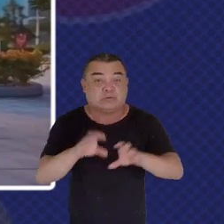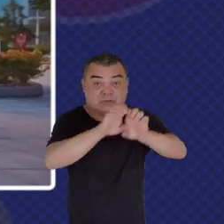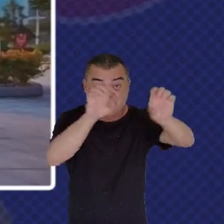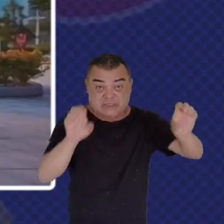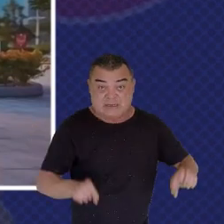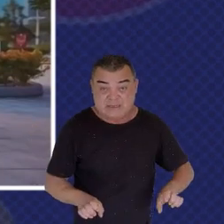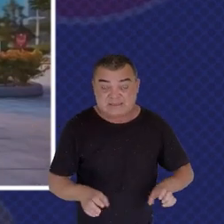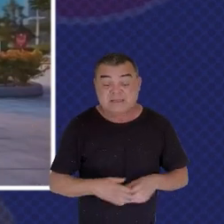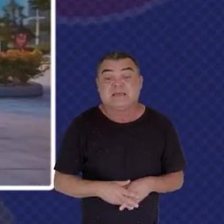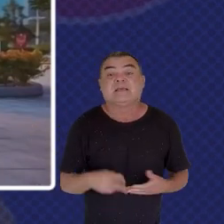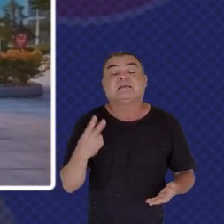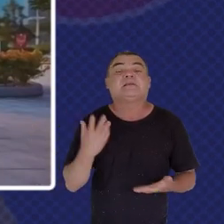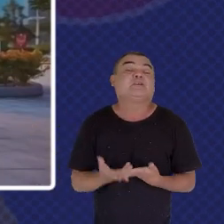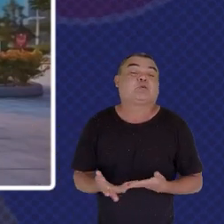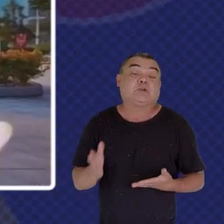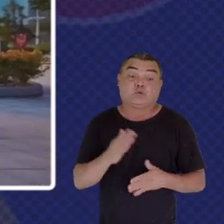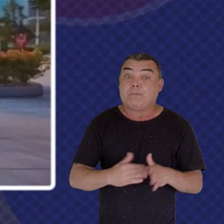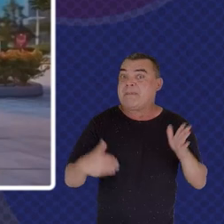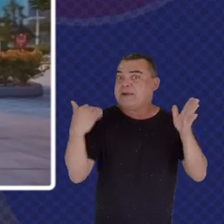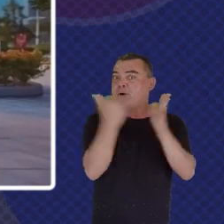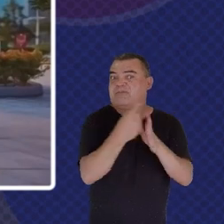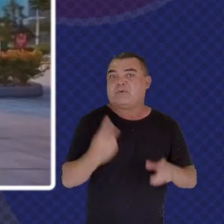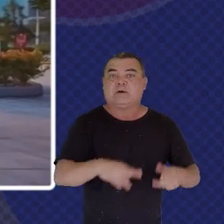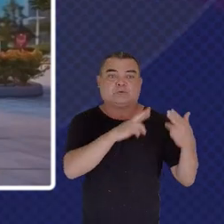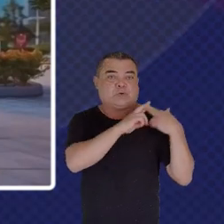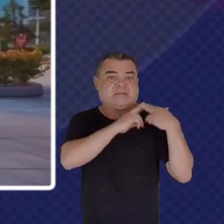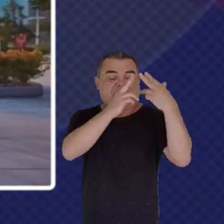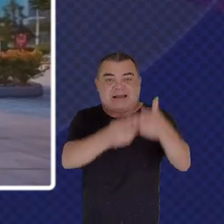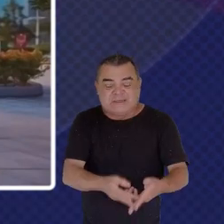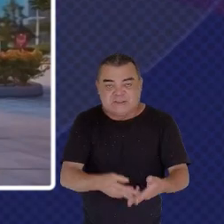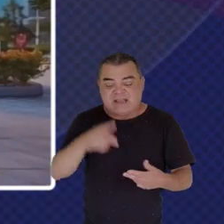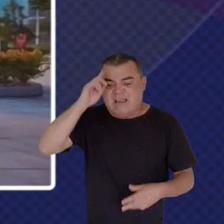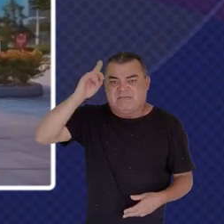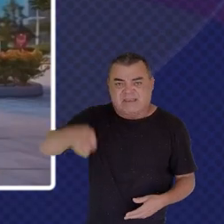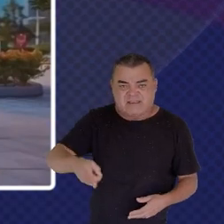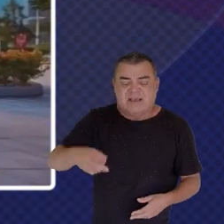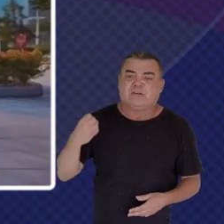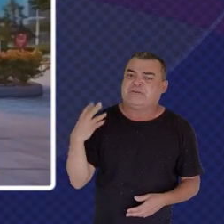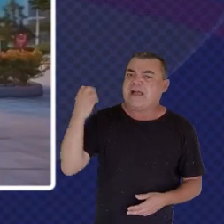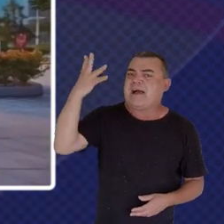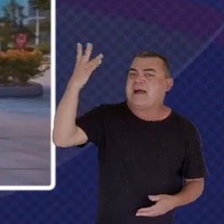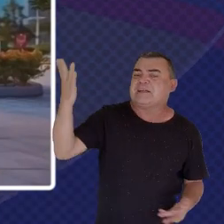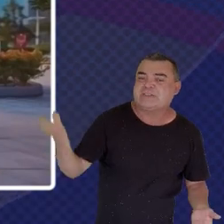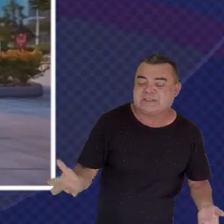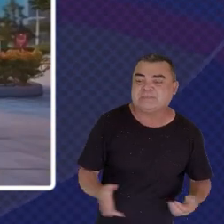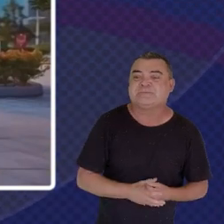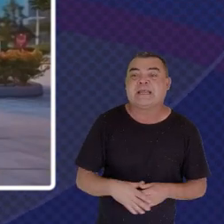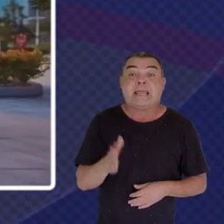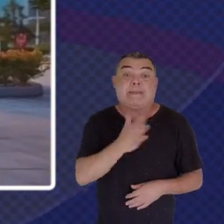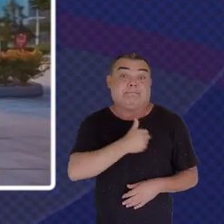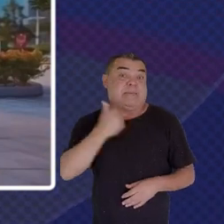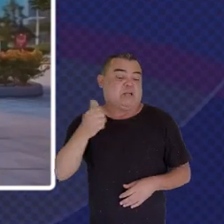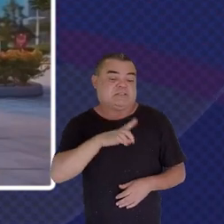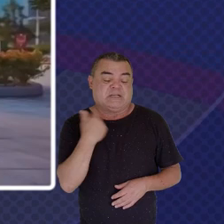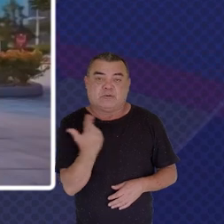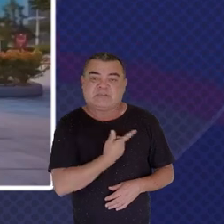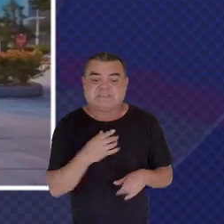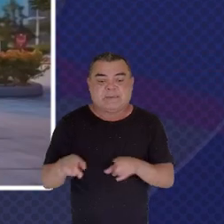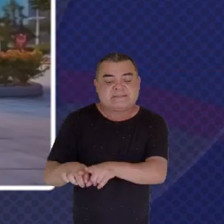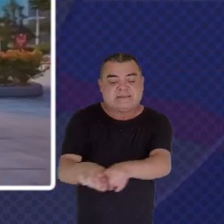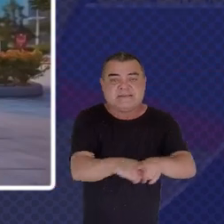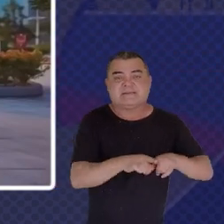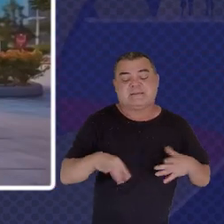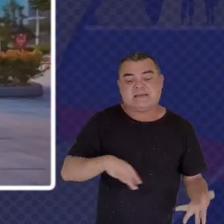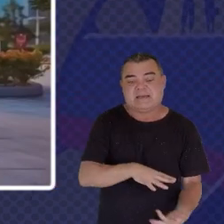ability To be agile And to have International partnerships Will be So that's Number four Number five